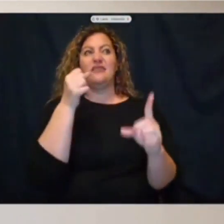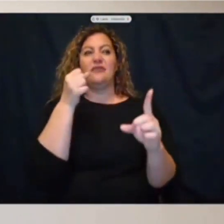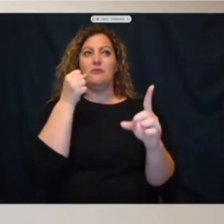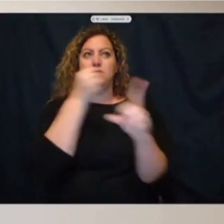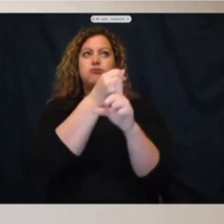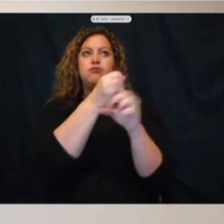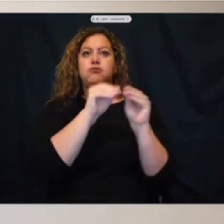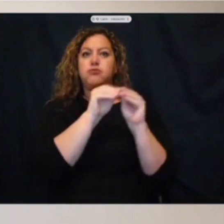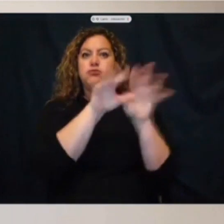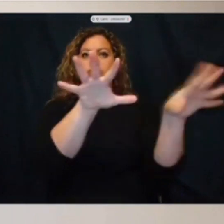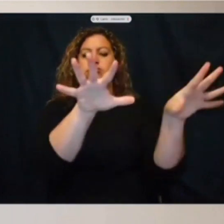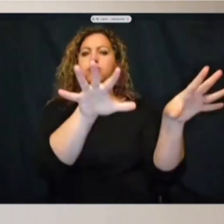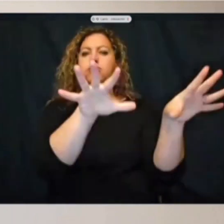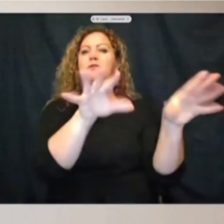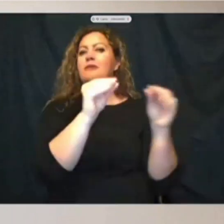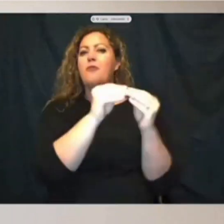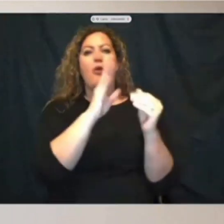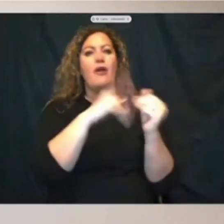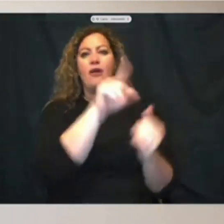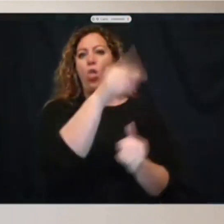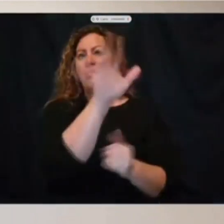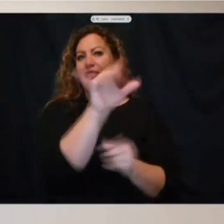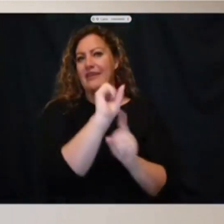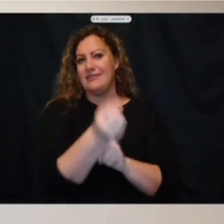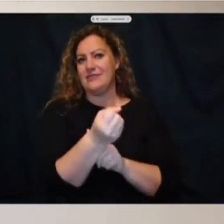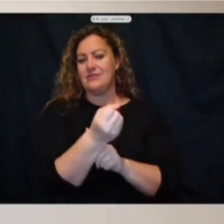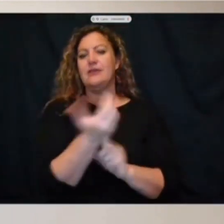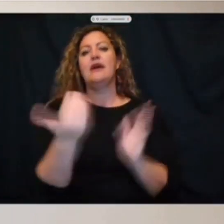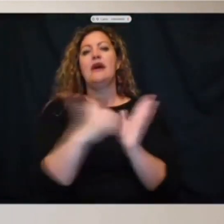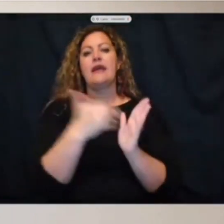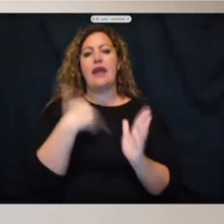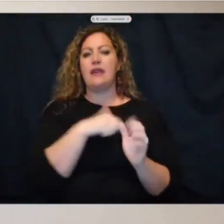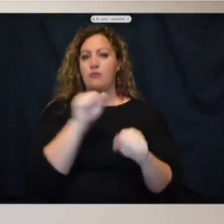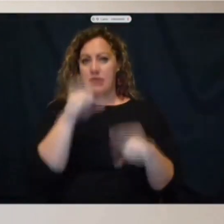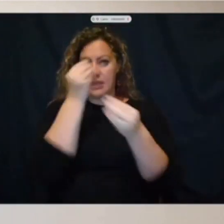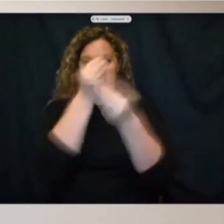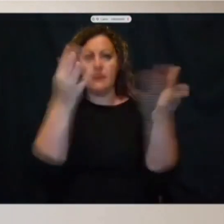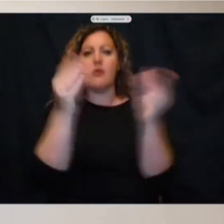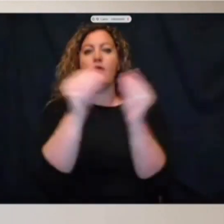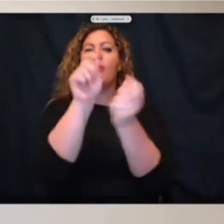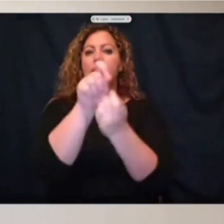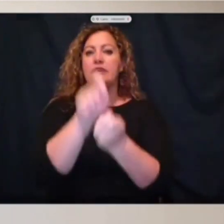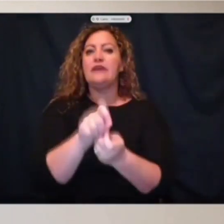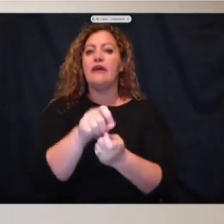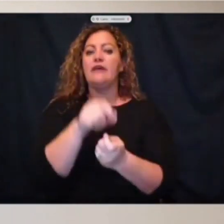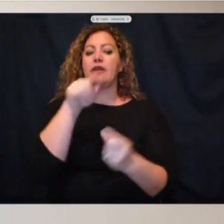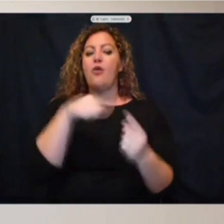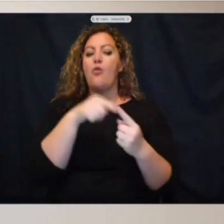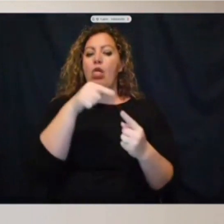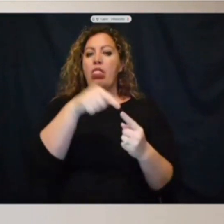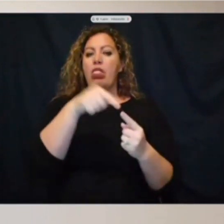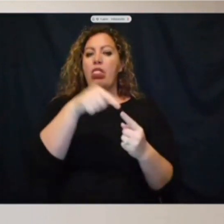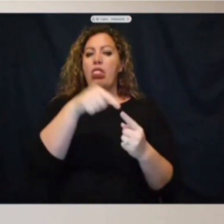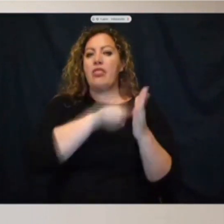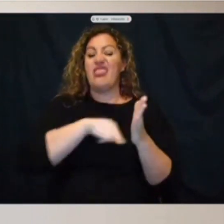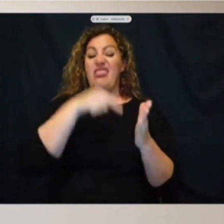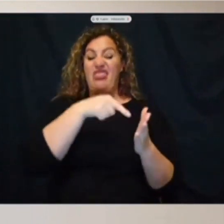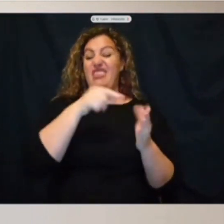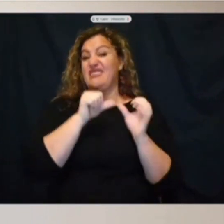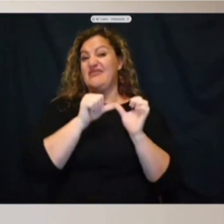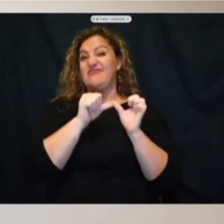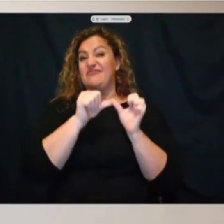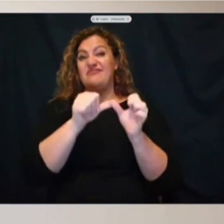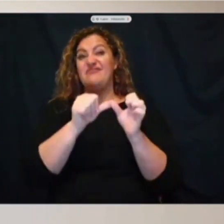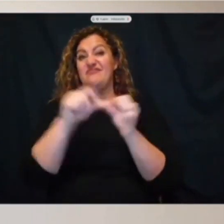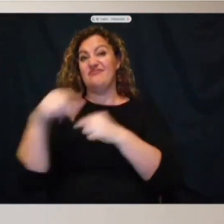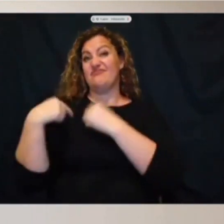just that situation. So again, we'll be able to release more details. This investigation has really not stopped since last night and